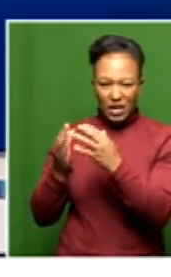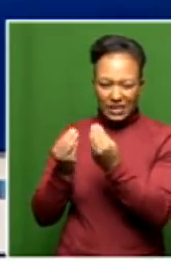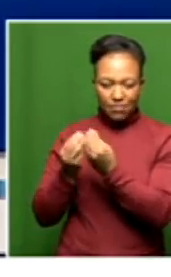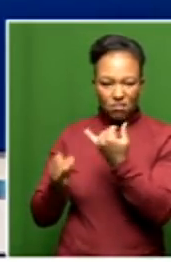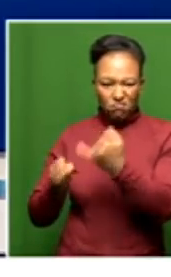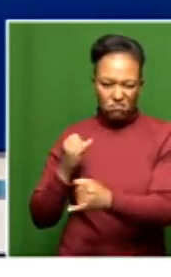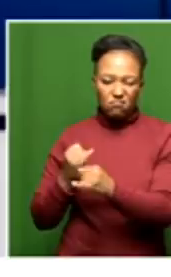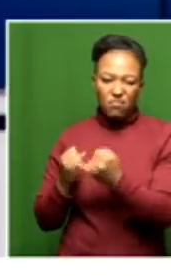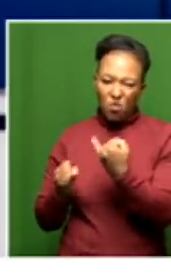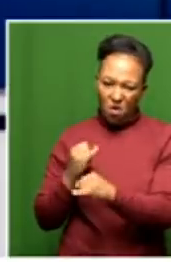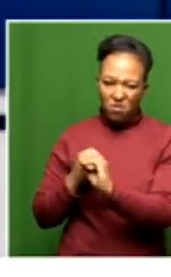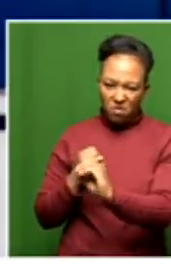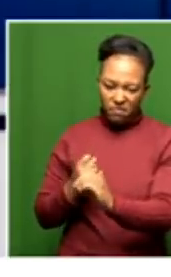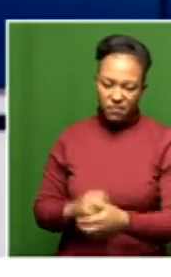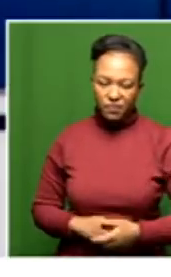there. Yes, yes.